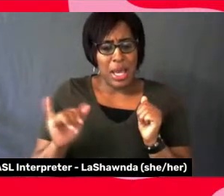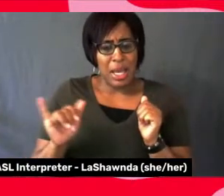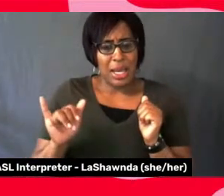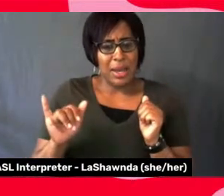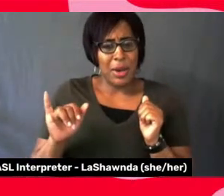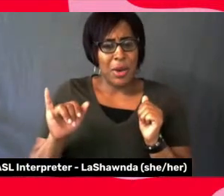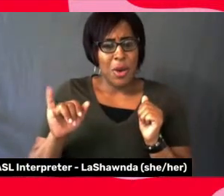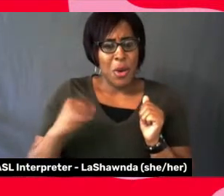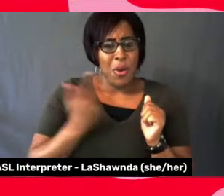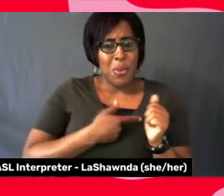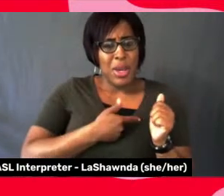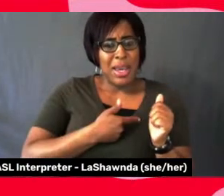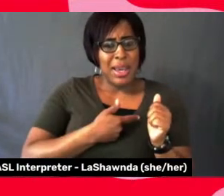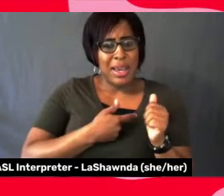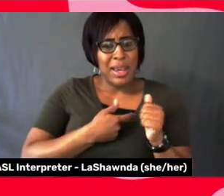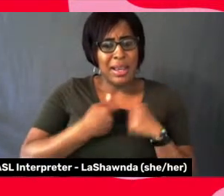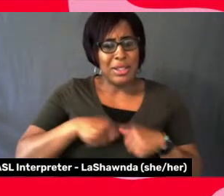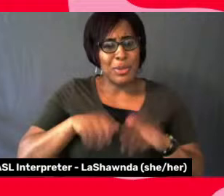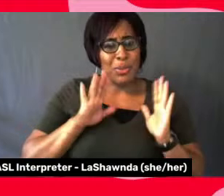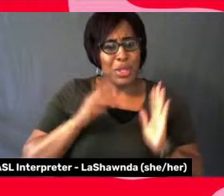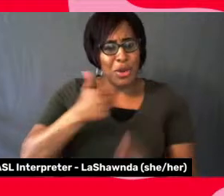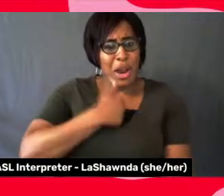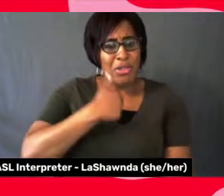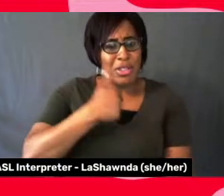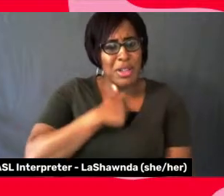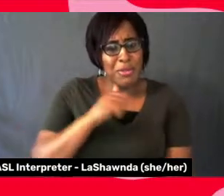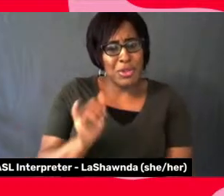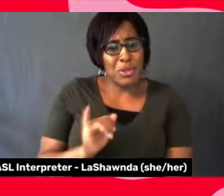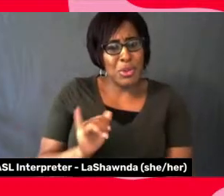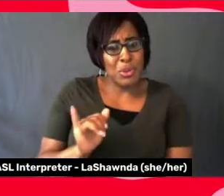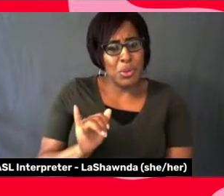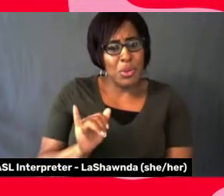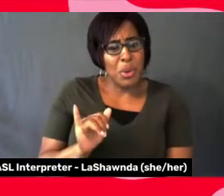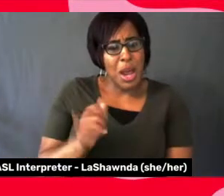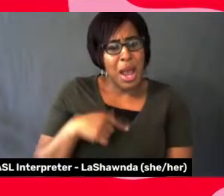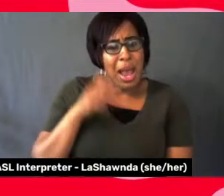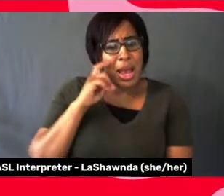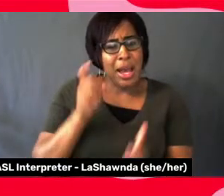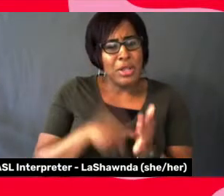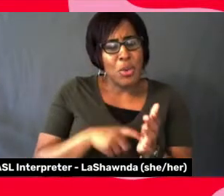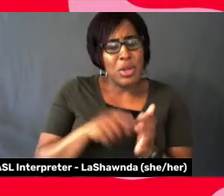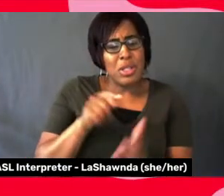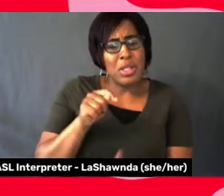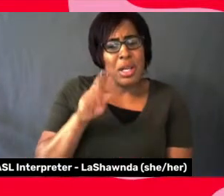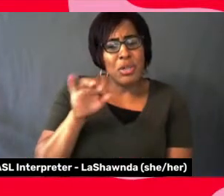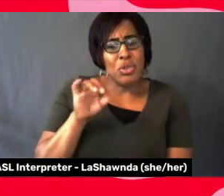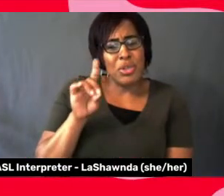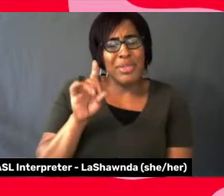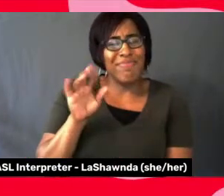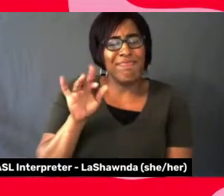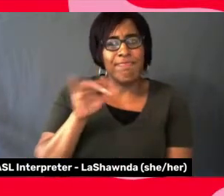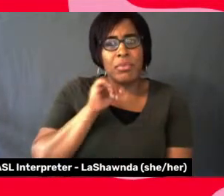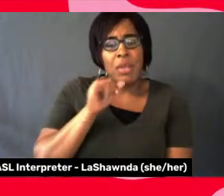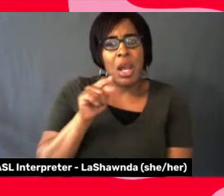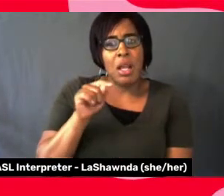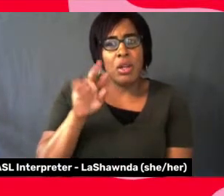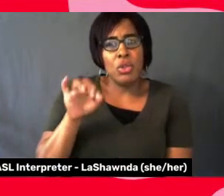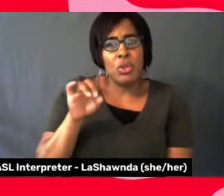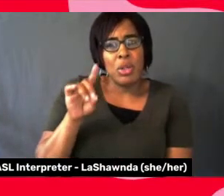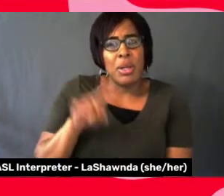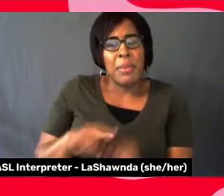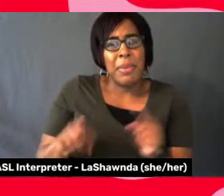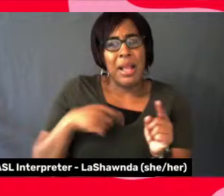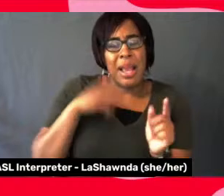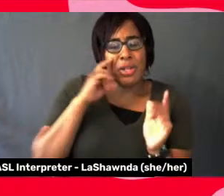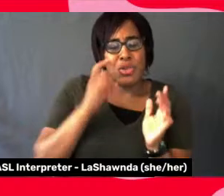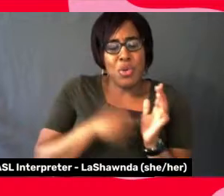to, to create art. I think because I see a trend or not trend, I see so many, just this